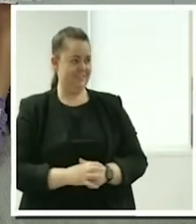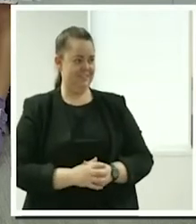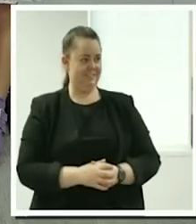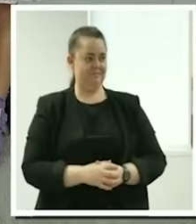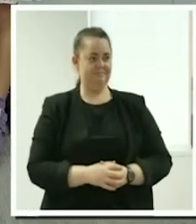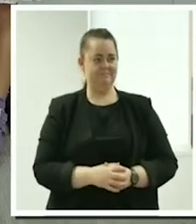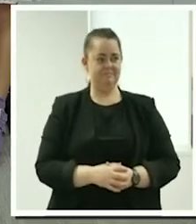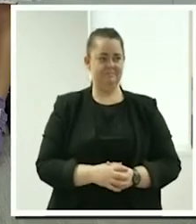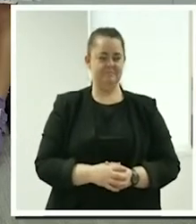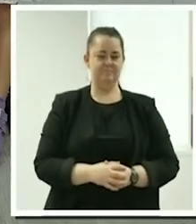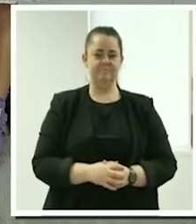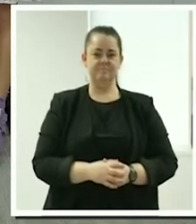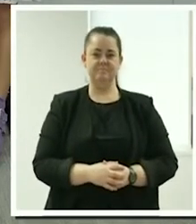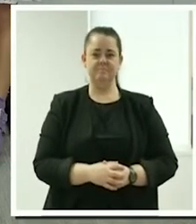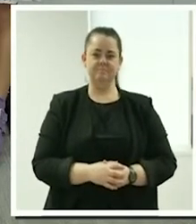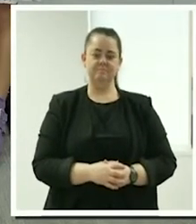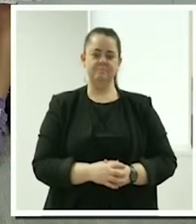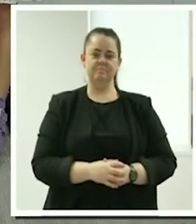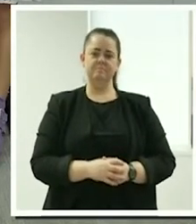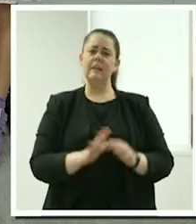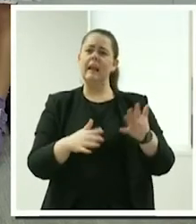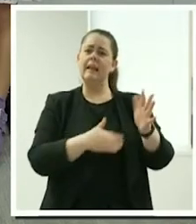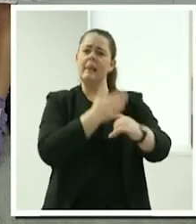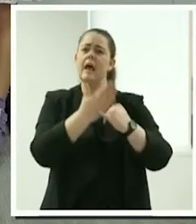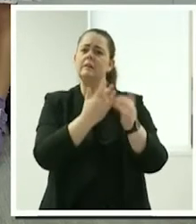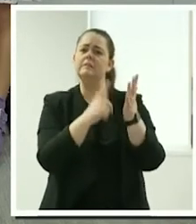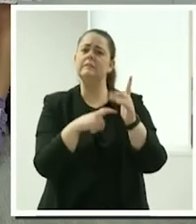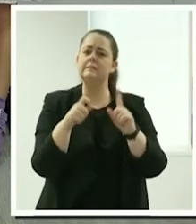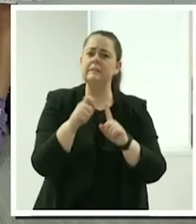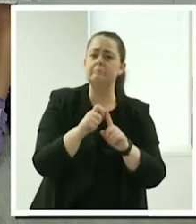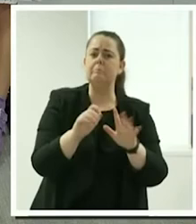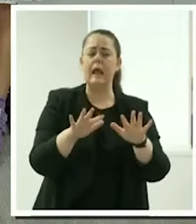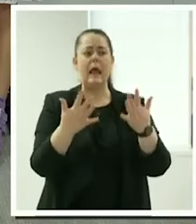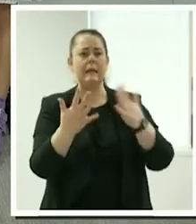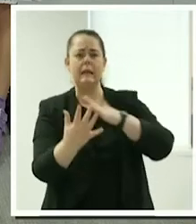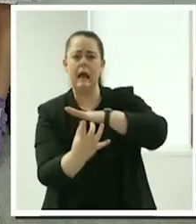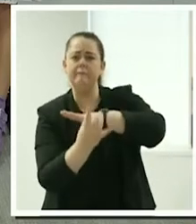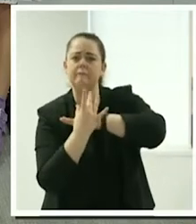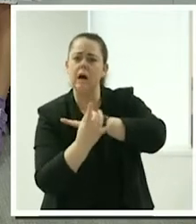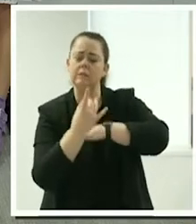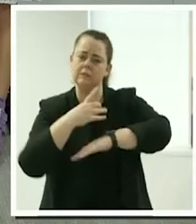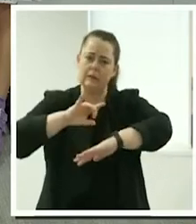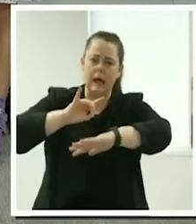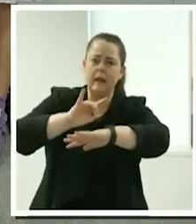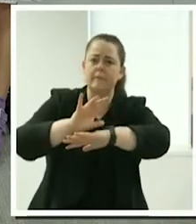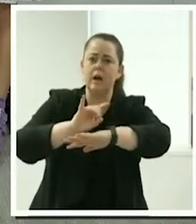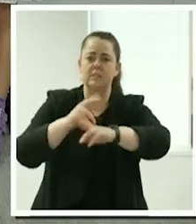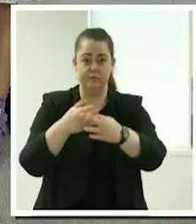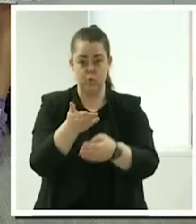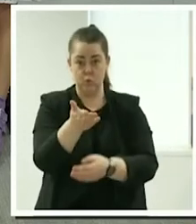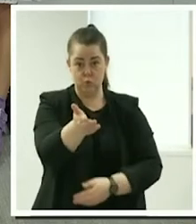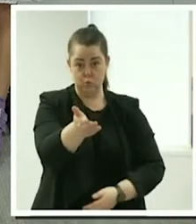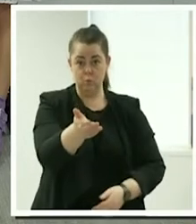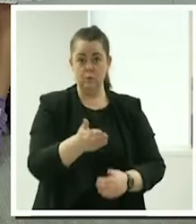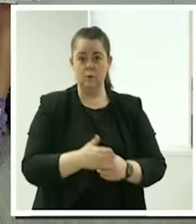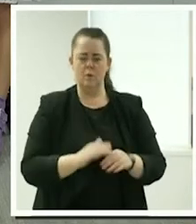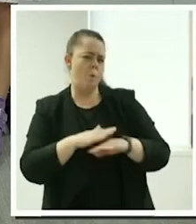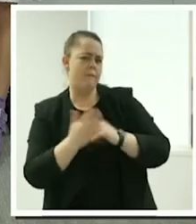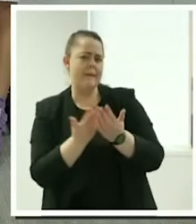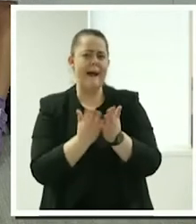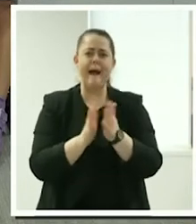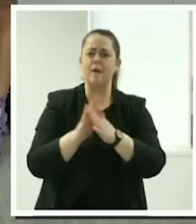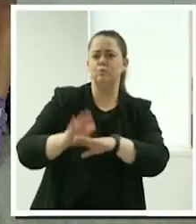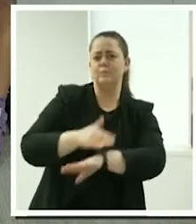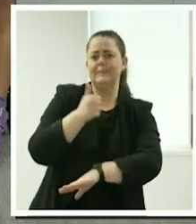of you um have you only got got any last tips or words of advice from someone who's listening today um about starting up on the